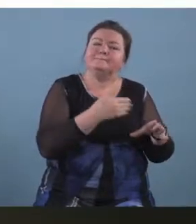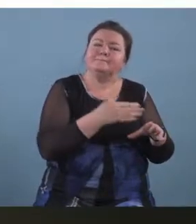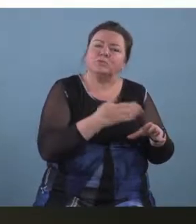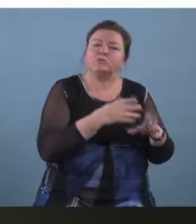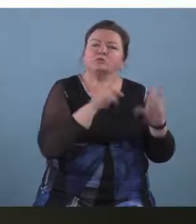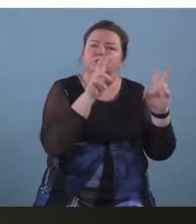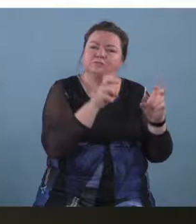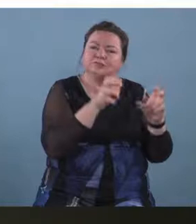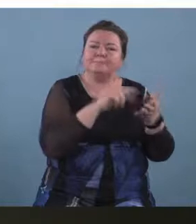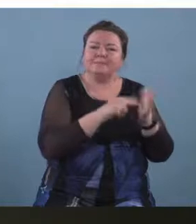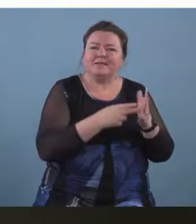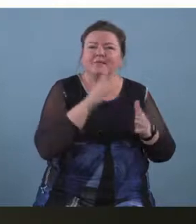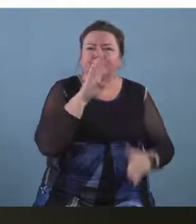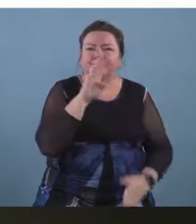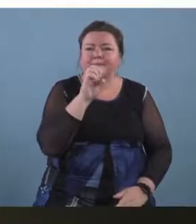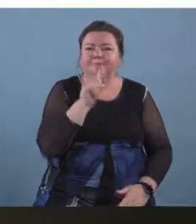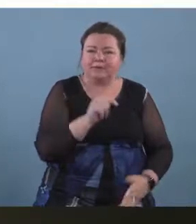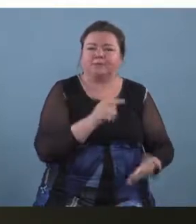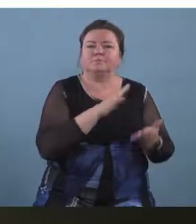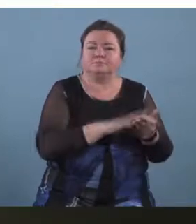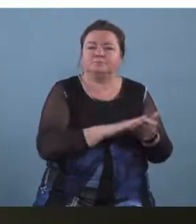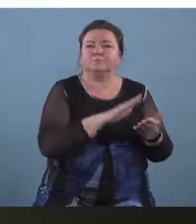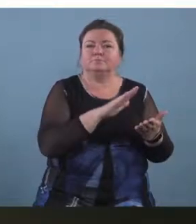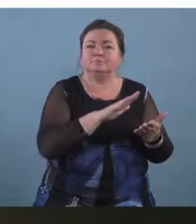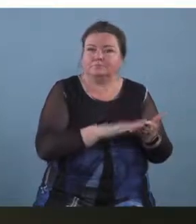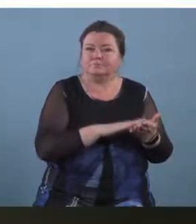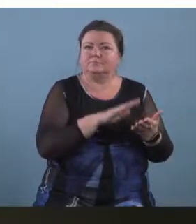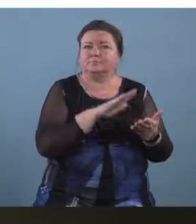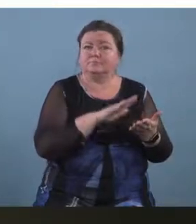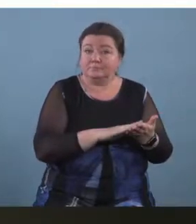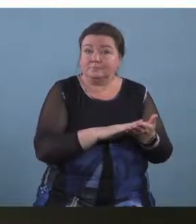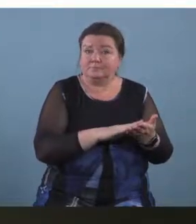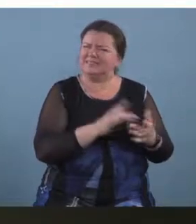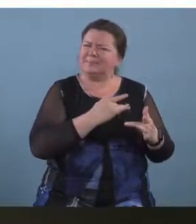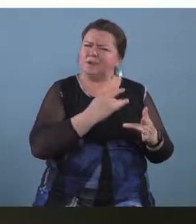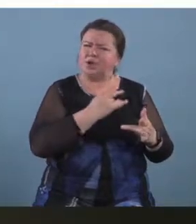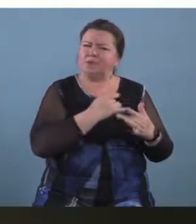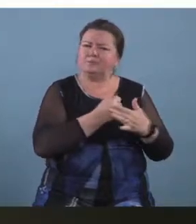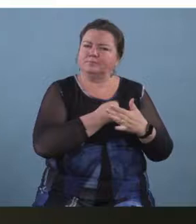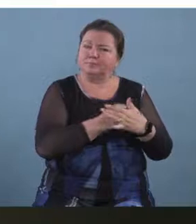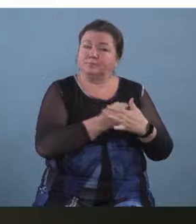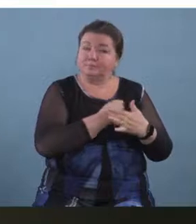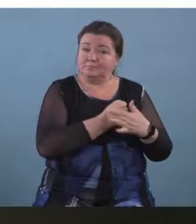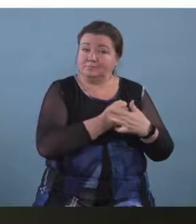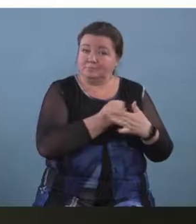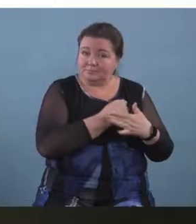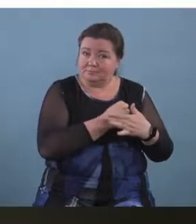beat it's a beat like this like the heartbeat like the clock ticking